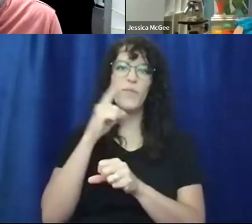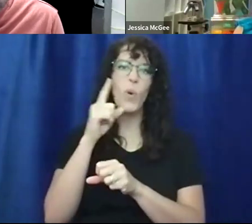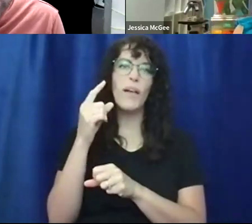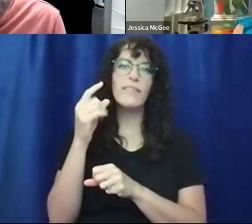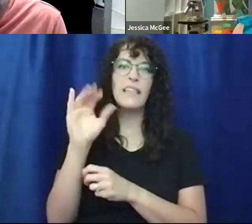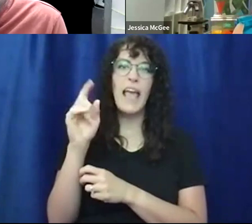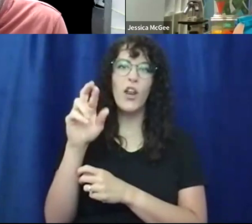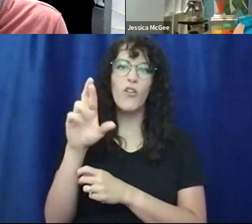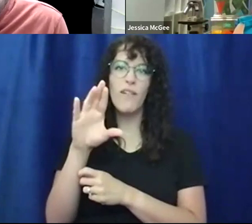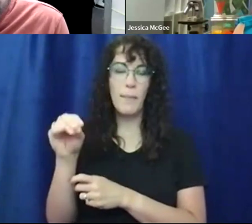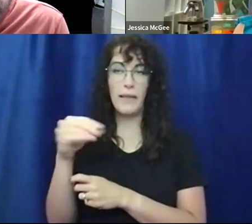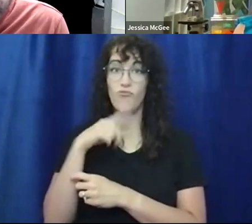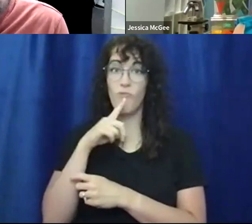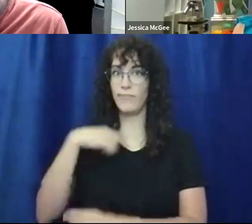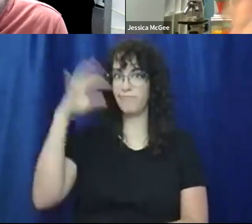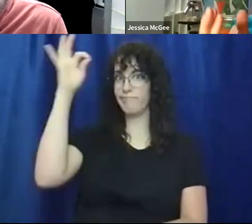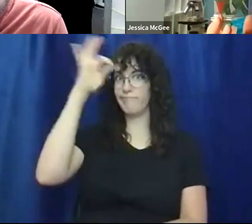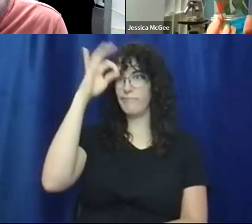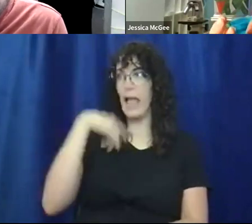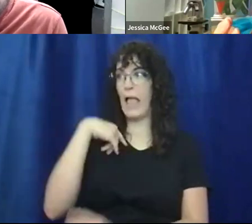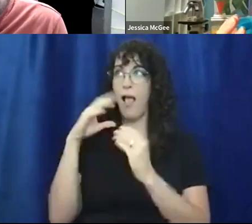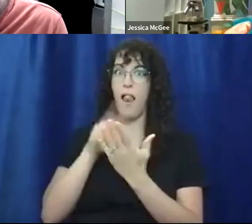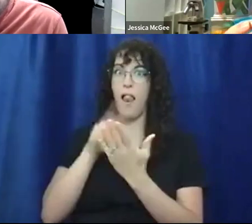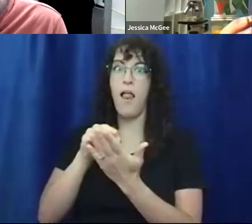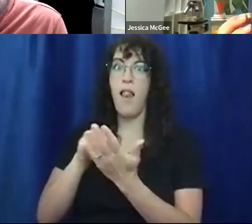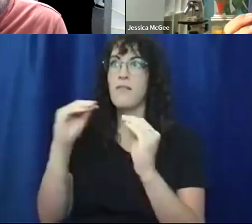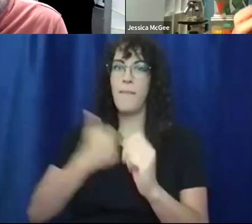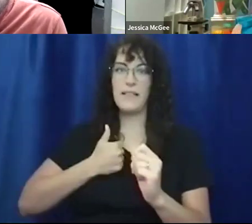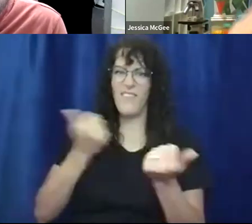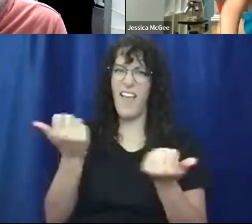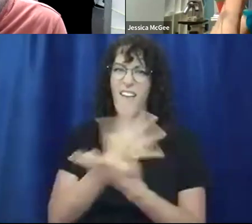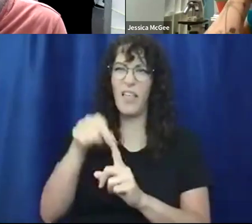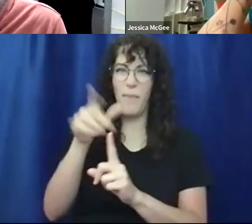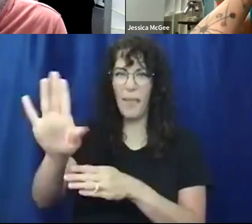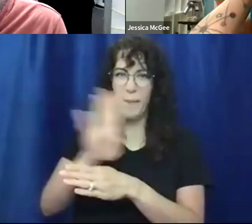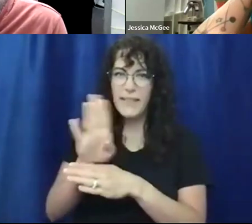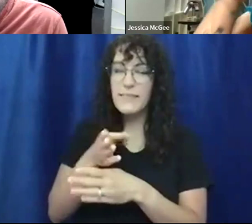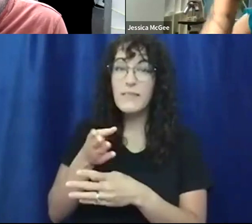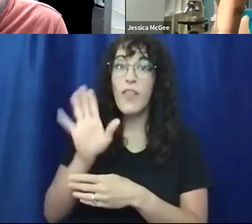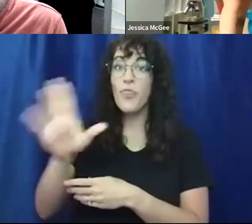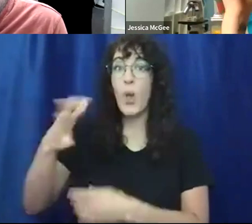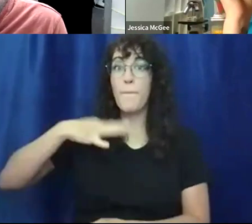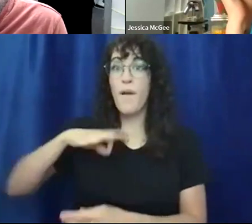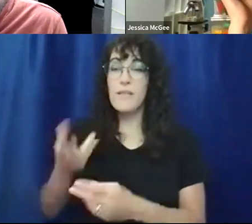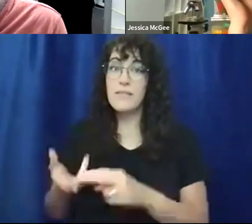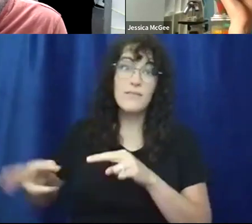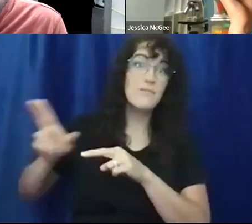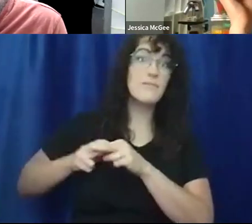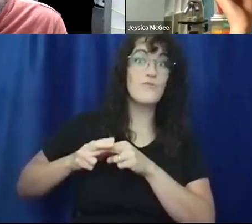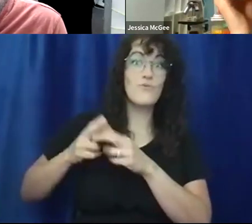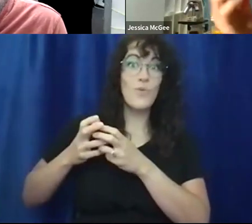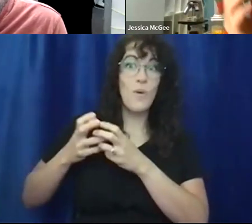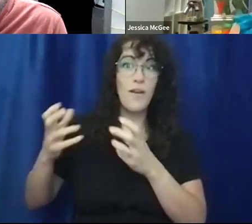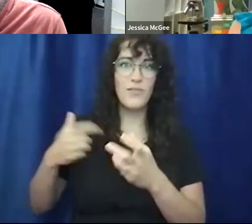anything about it. And I taught myself everything about the industry and increased their profits so much that I was like,